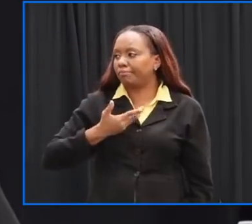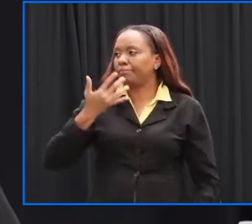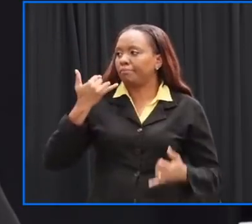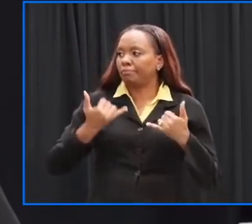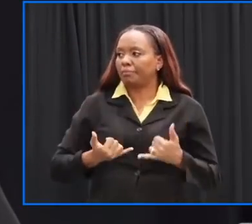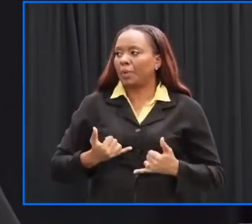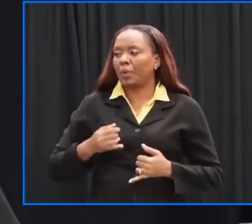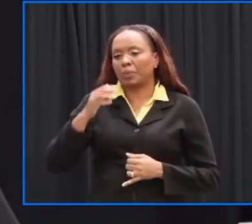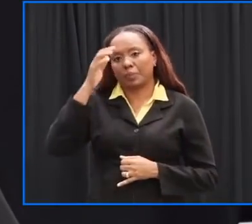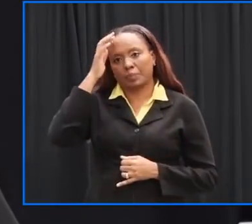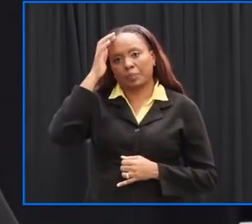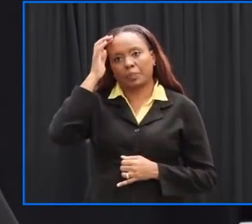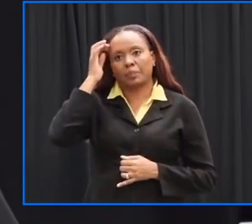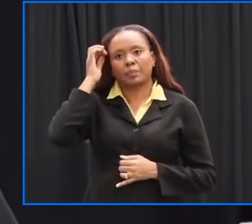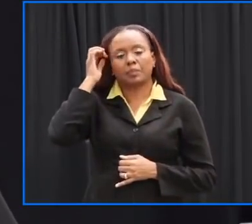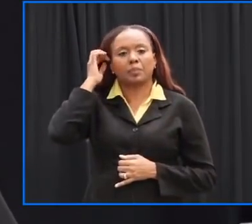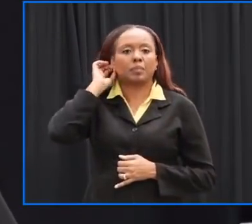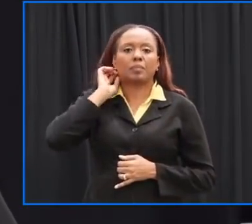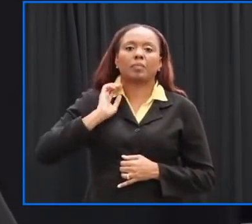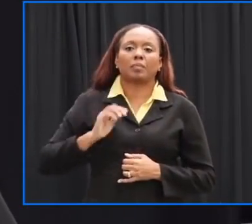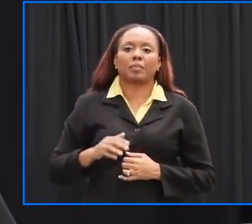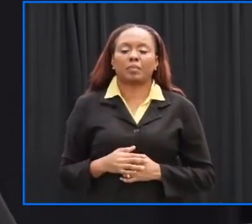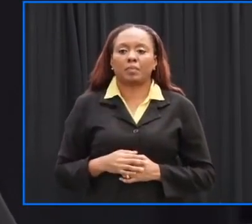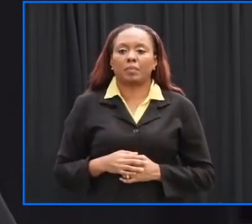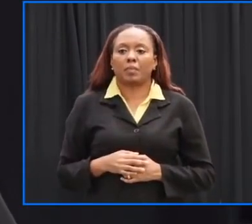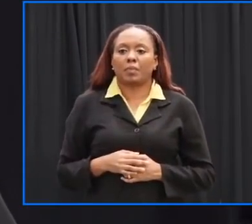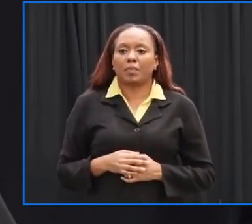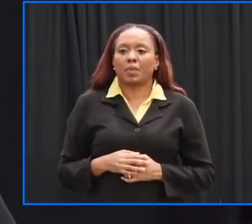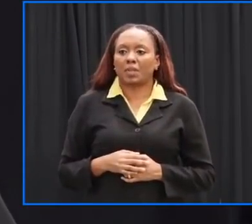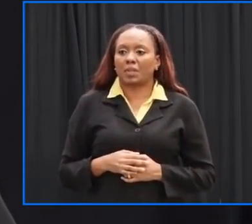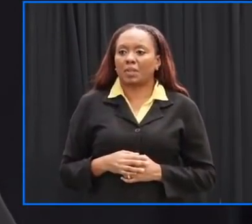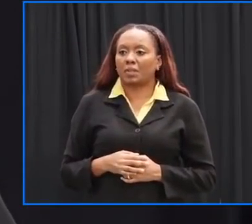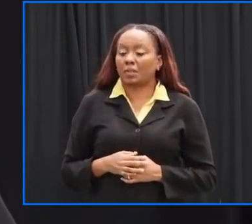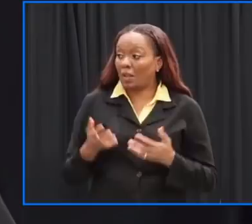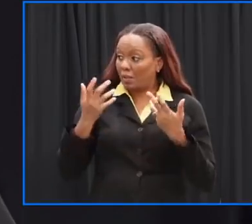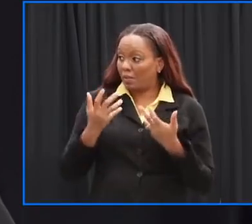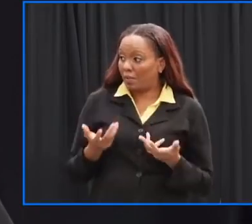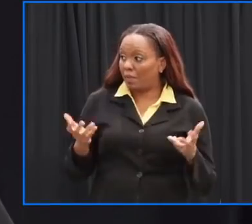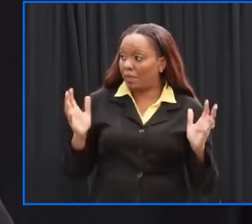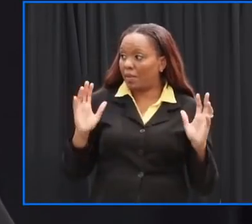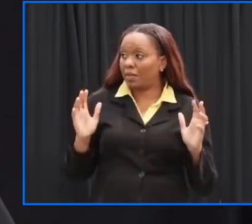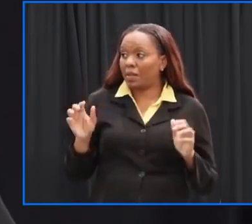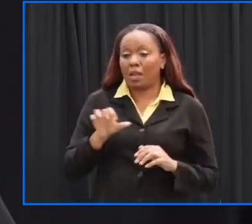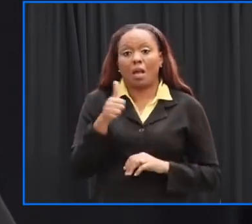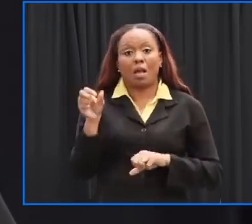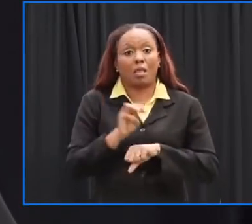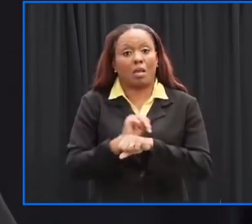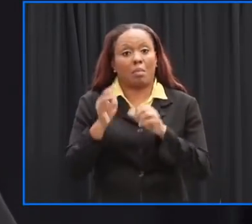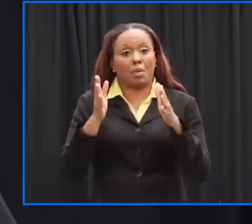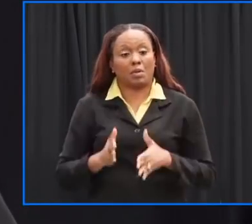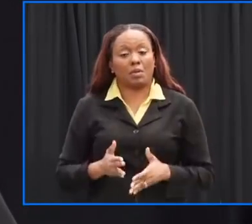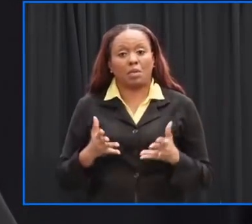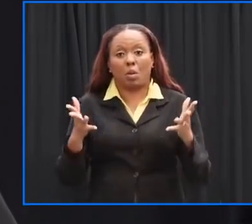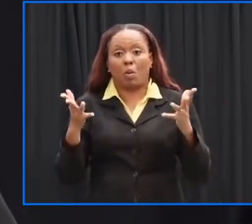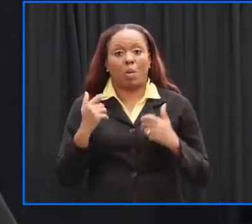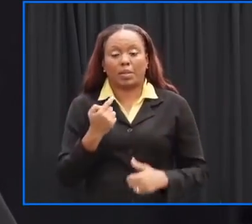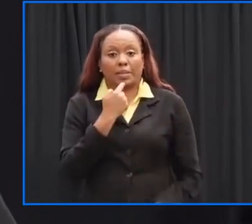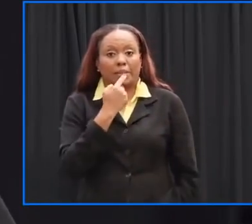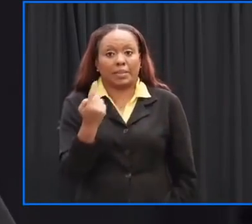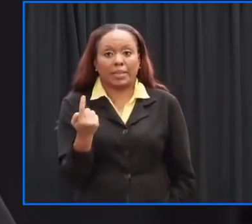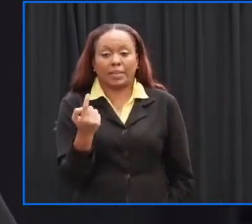management unit and then for him to invite those other public officials or ministers that need to be very